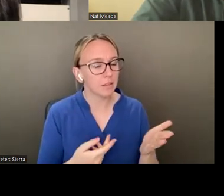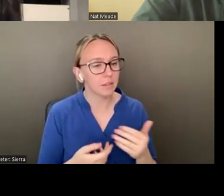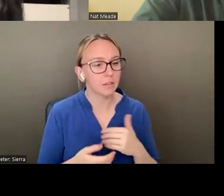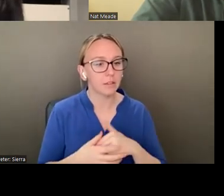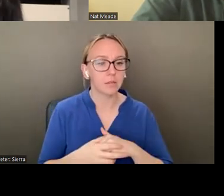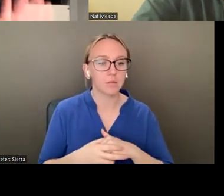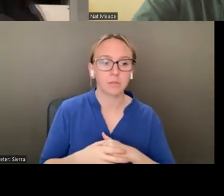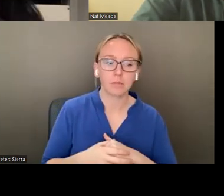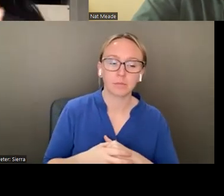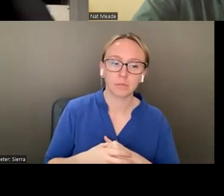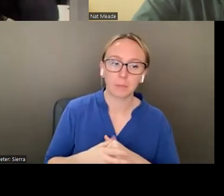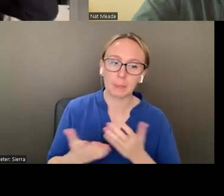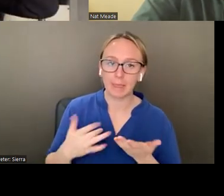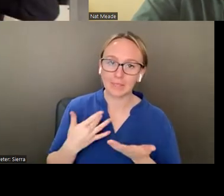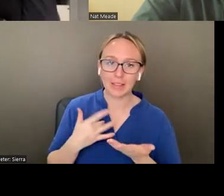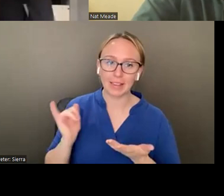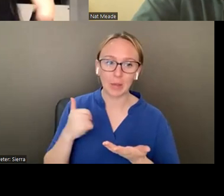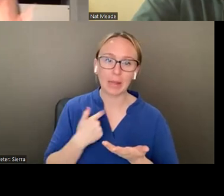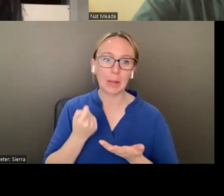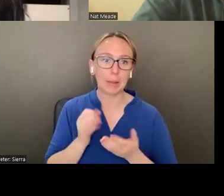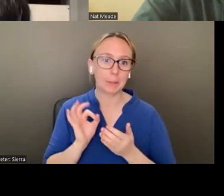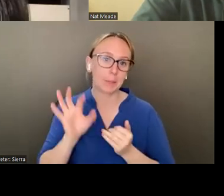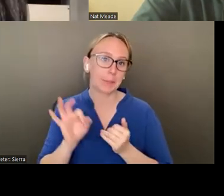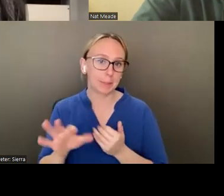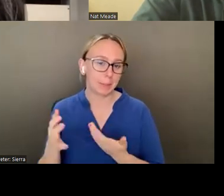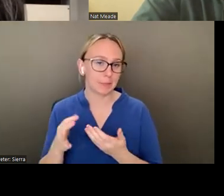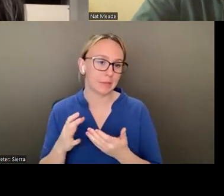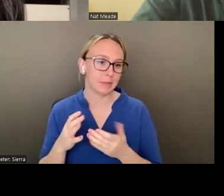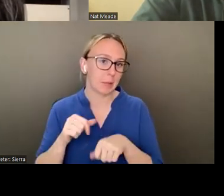I mean, I feel like we've all hinted at it, but, um,